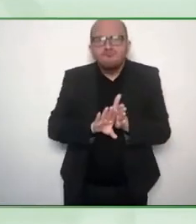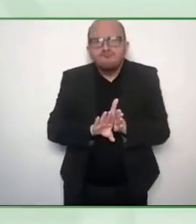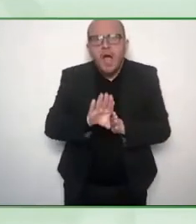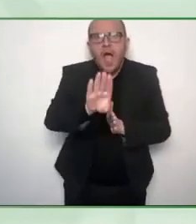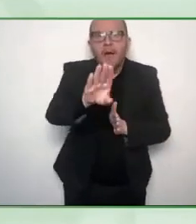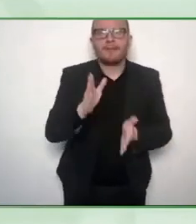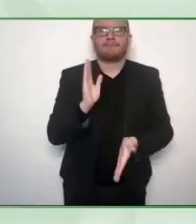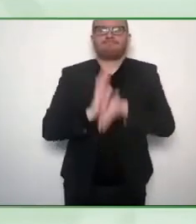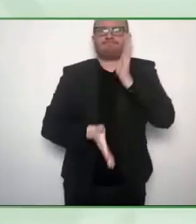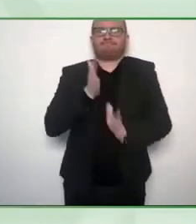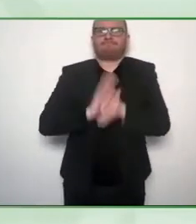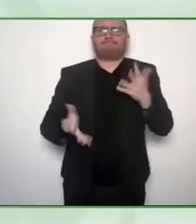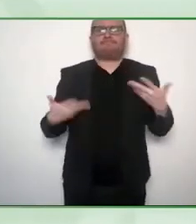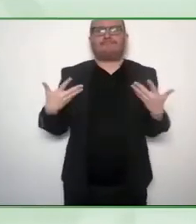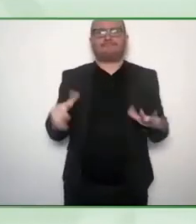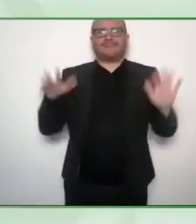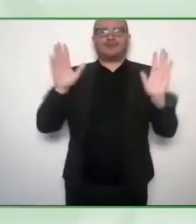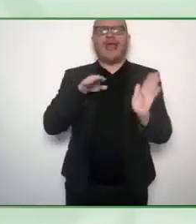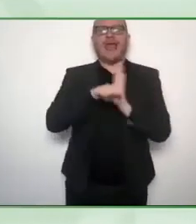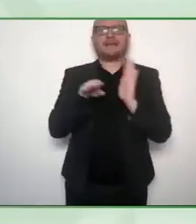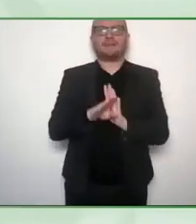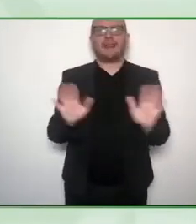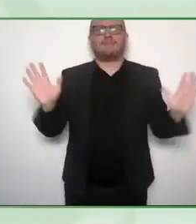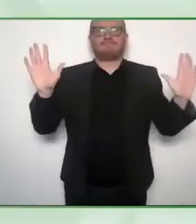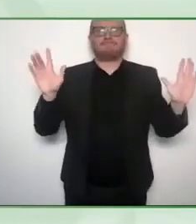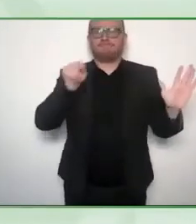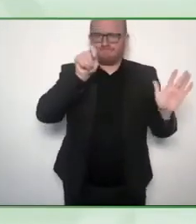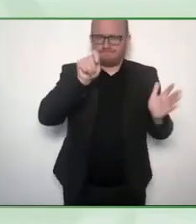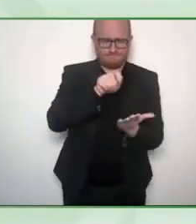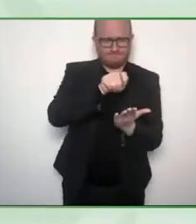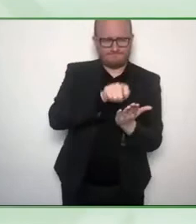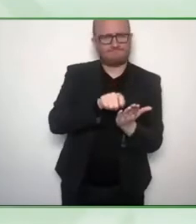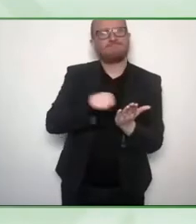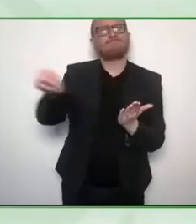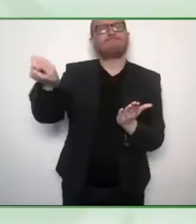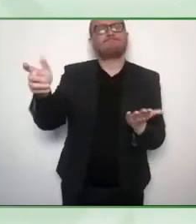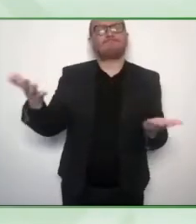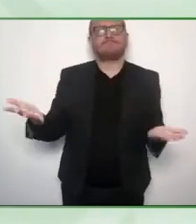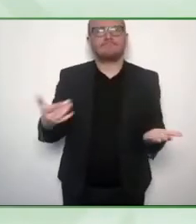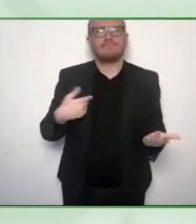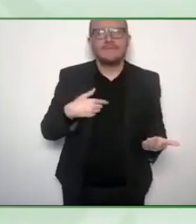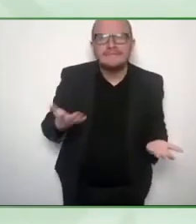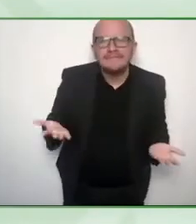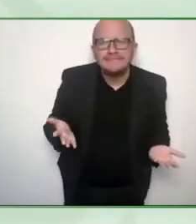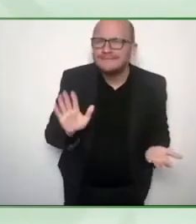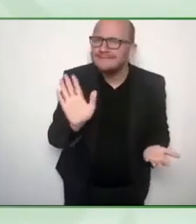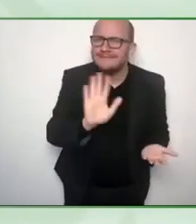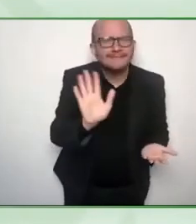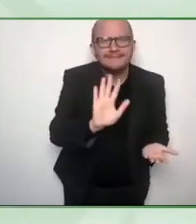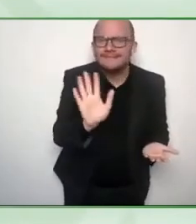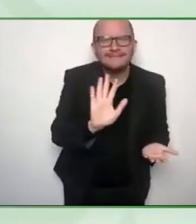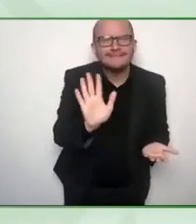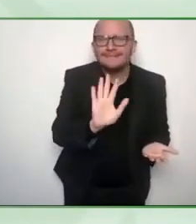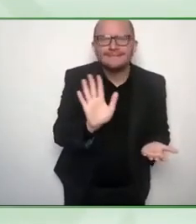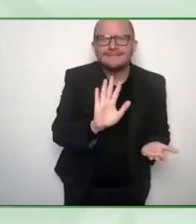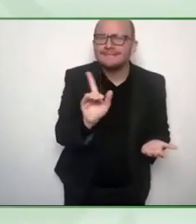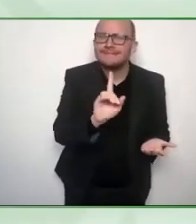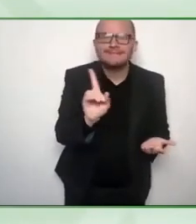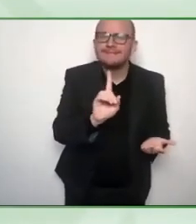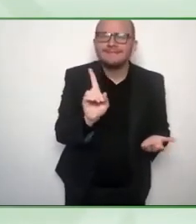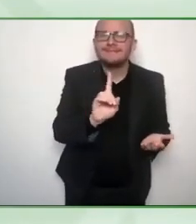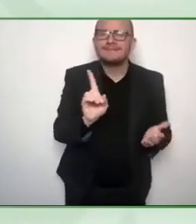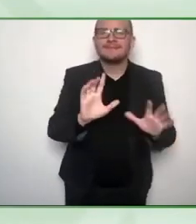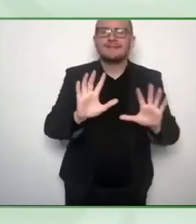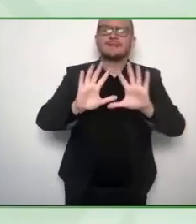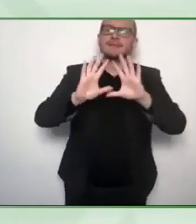a little bit of deaf users, nothing beyond that. And this is globally. This is not just from India I'm talking about.